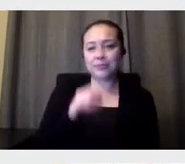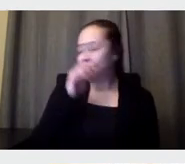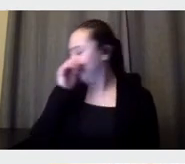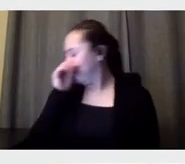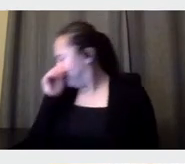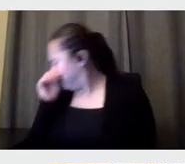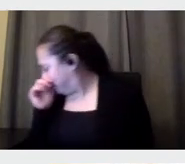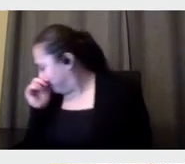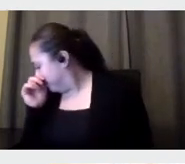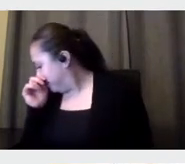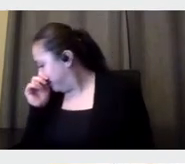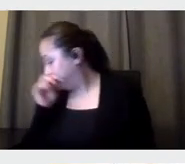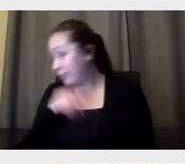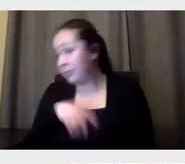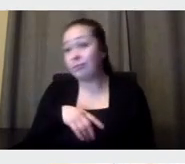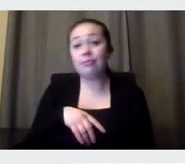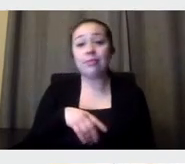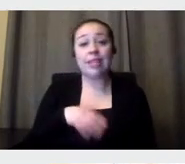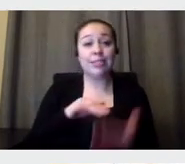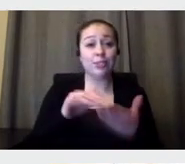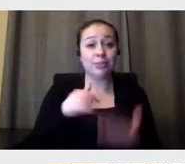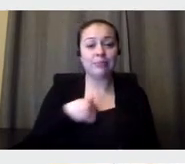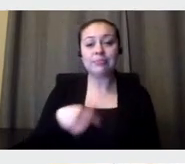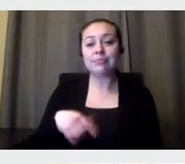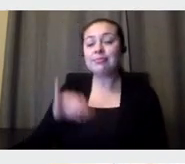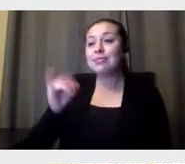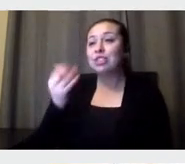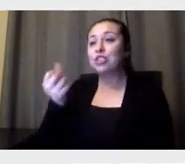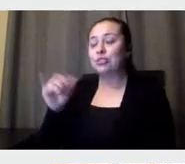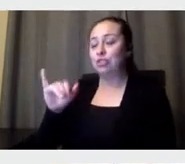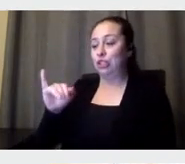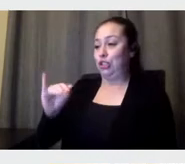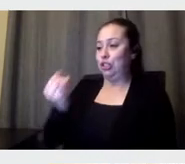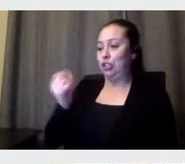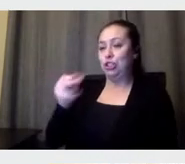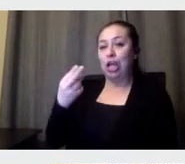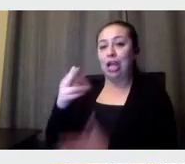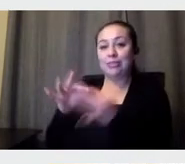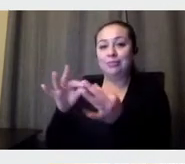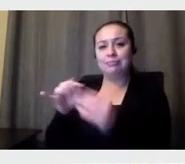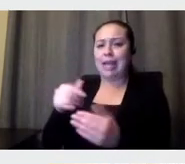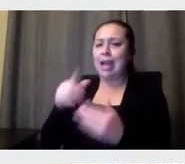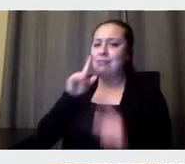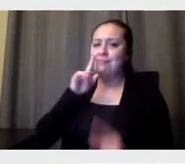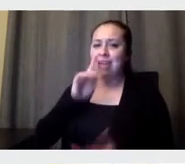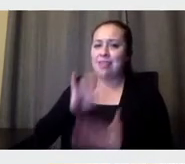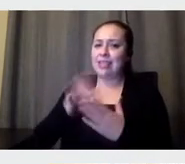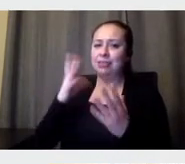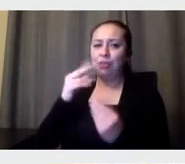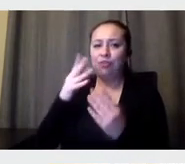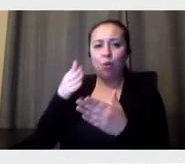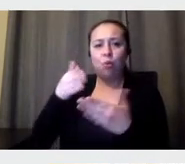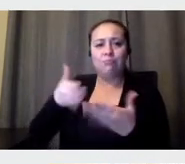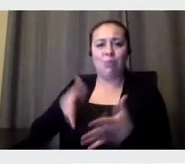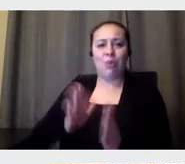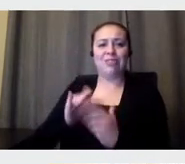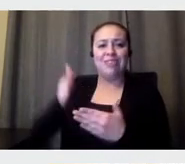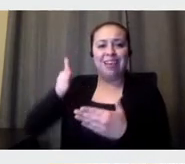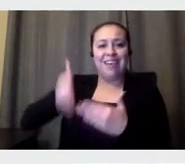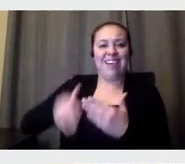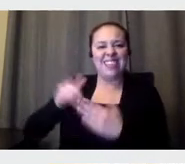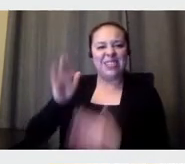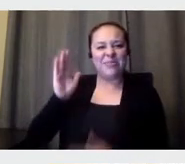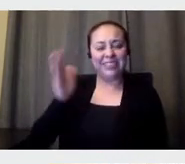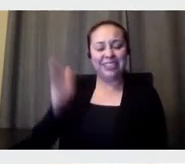I think it's a, it's a lovely way to end, uh, tonight's presentation. Um, Abhijay, was such a pleasure having